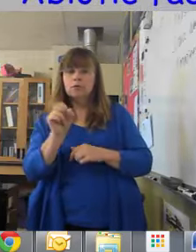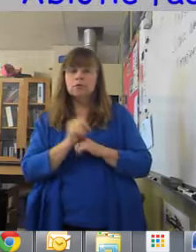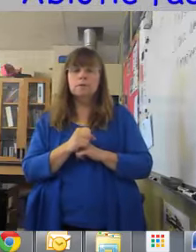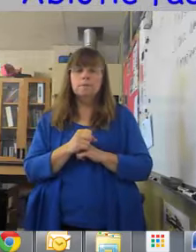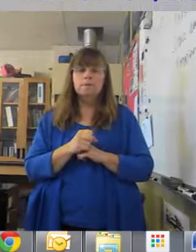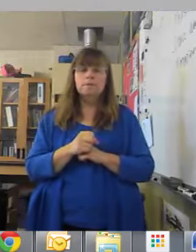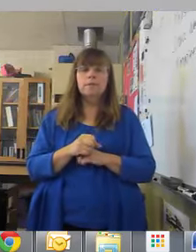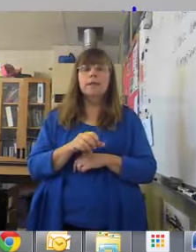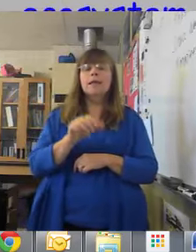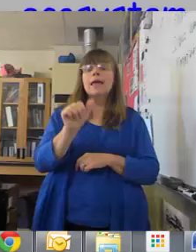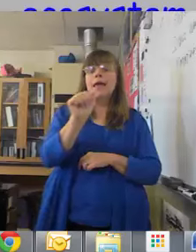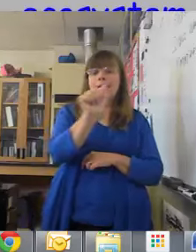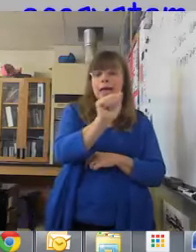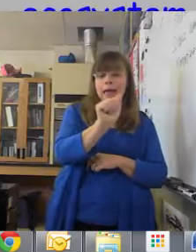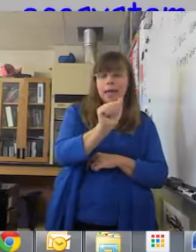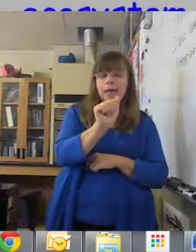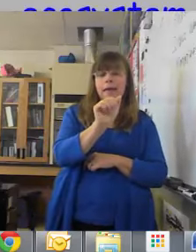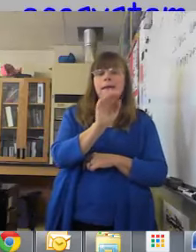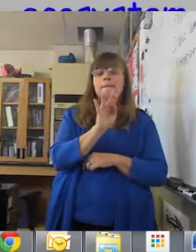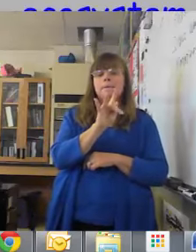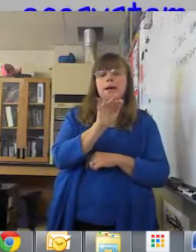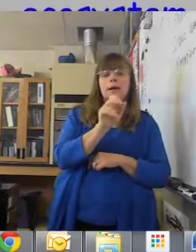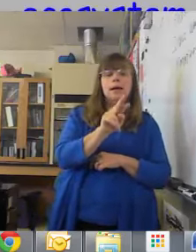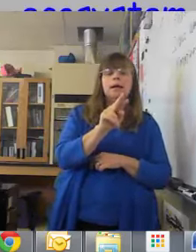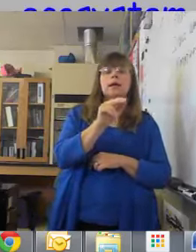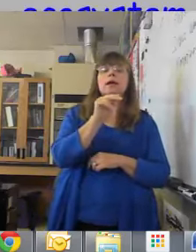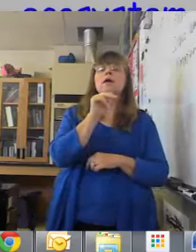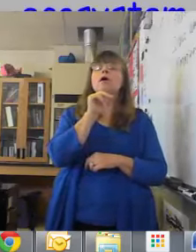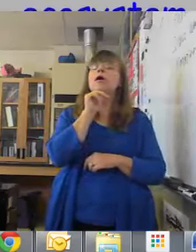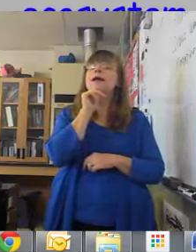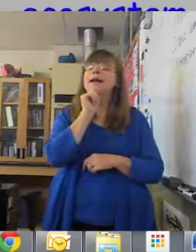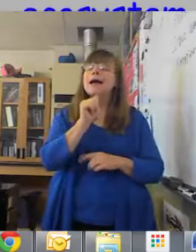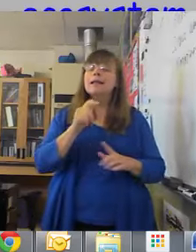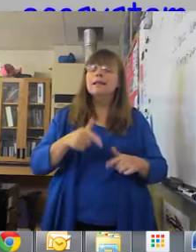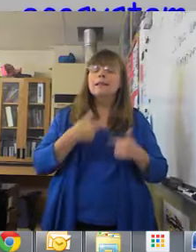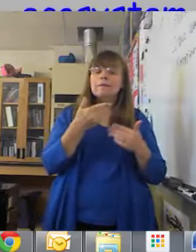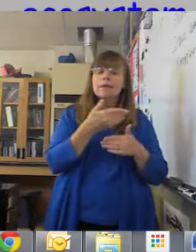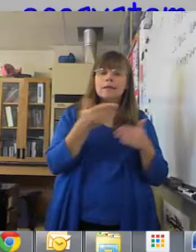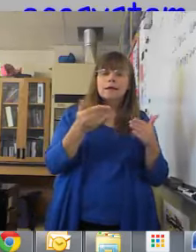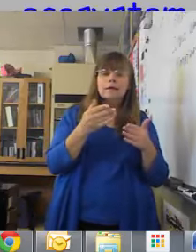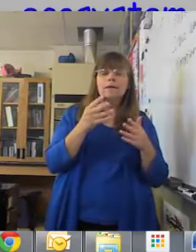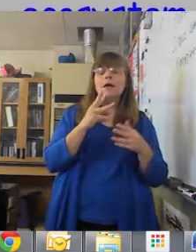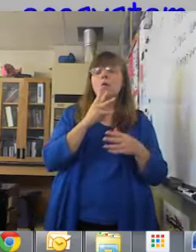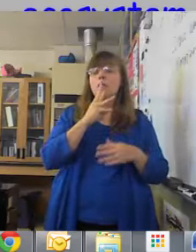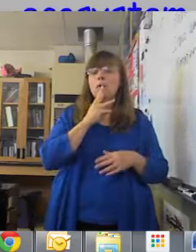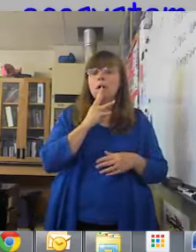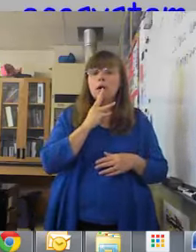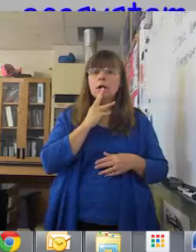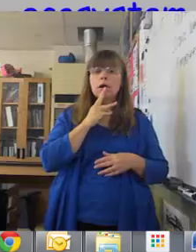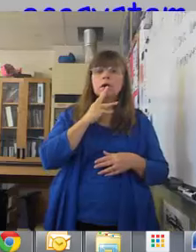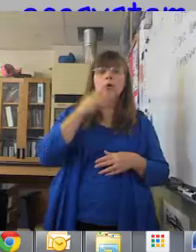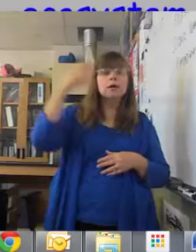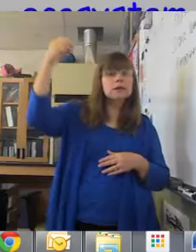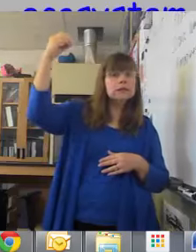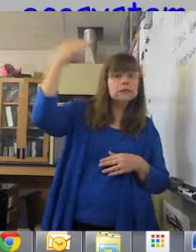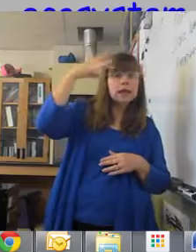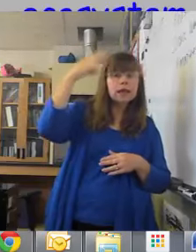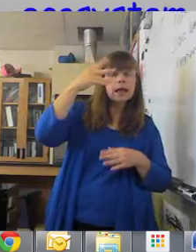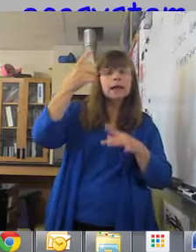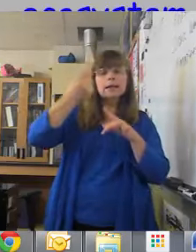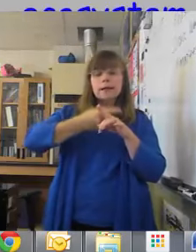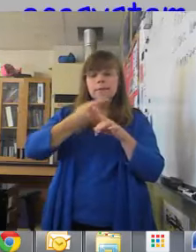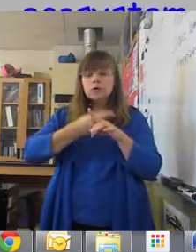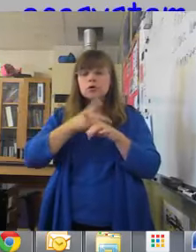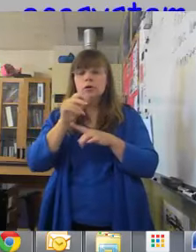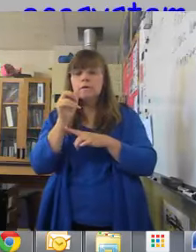Abiotic factors are nonliving parts of an ecosystem. This includes the water, the sunlight, the oxygen, the temperature of the air,